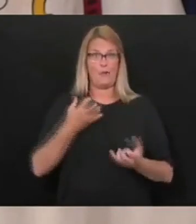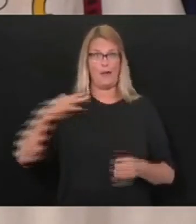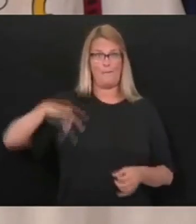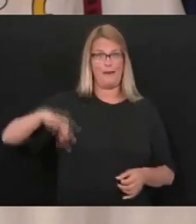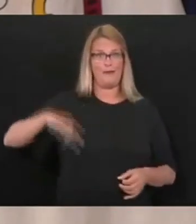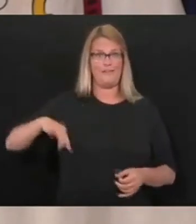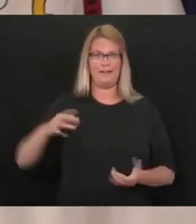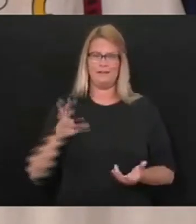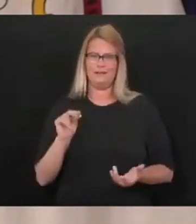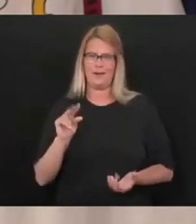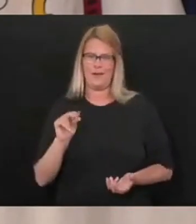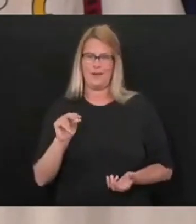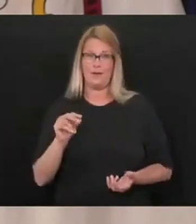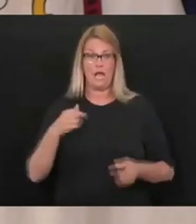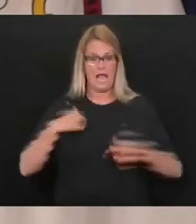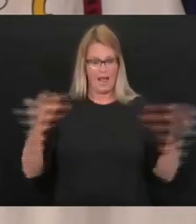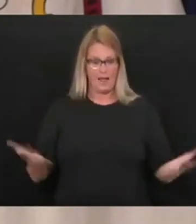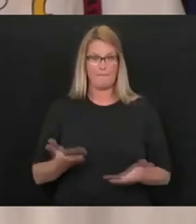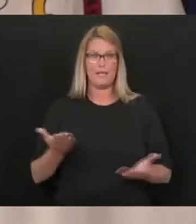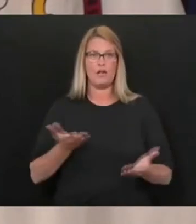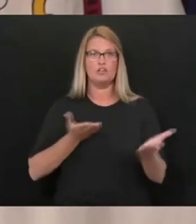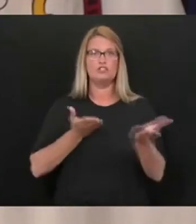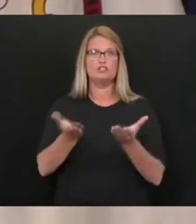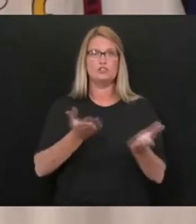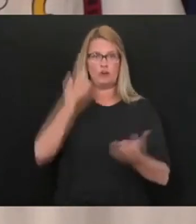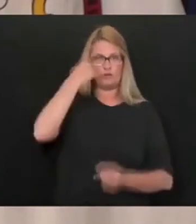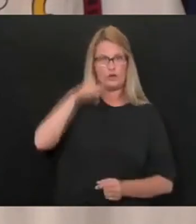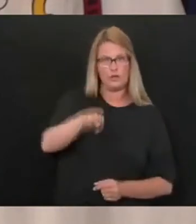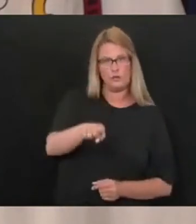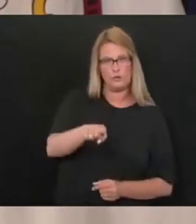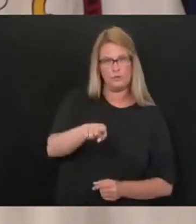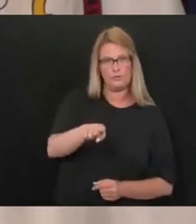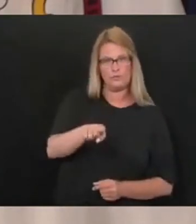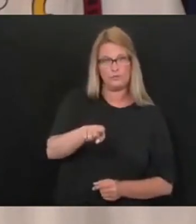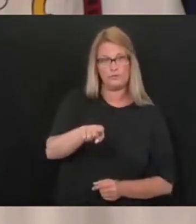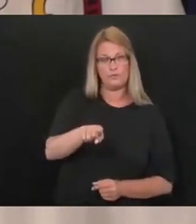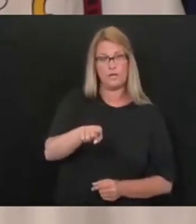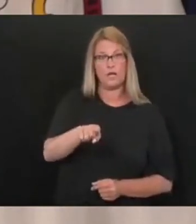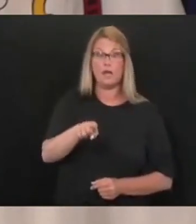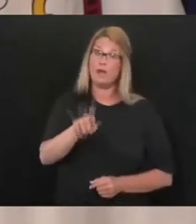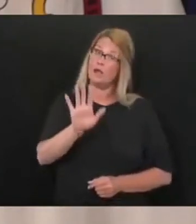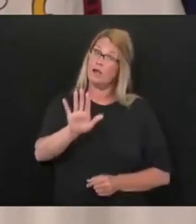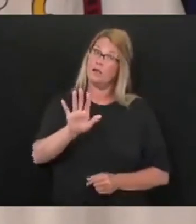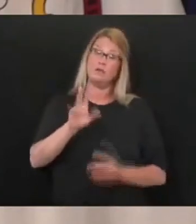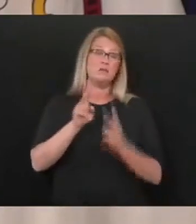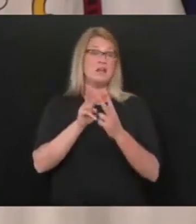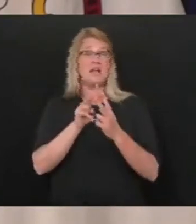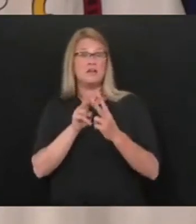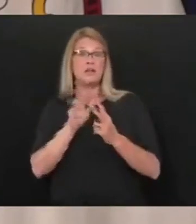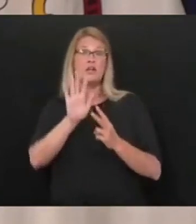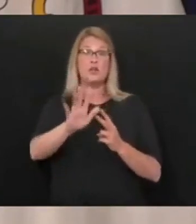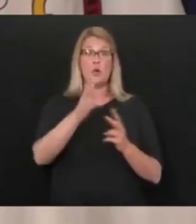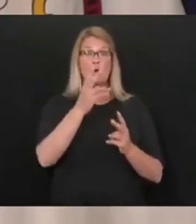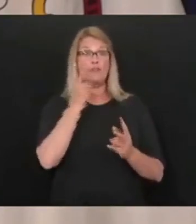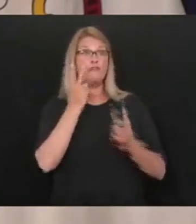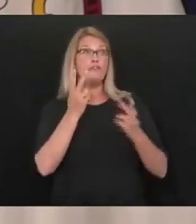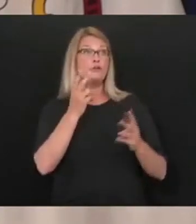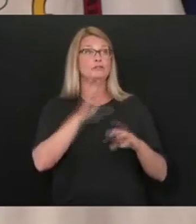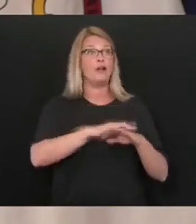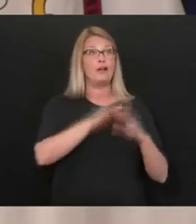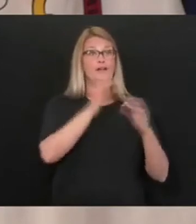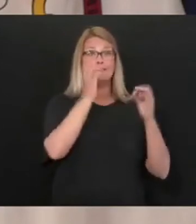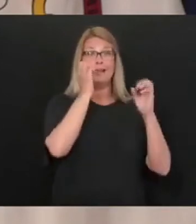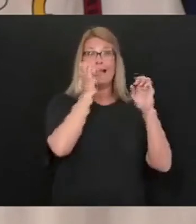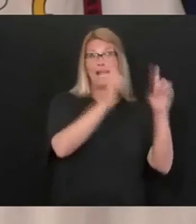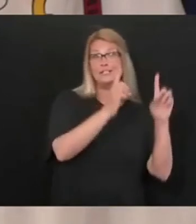That's all I did. I came to you to serve. Now, whether your views on education were one